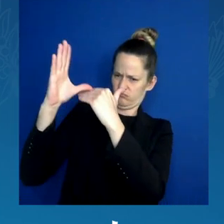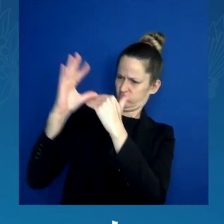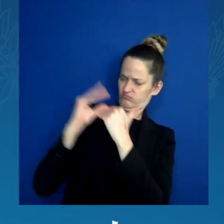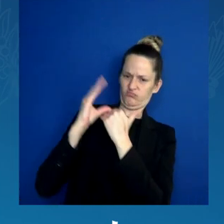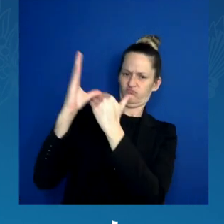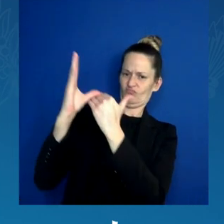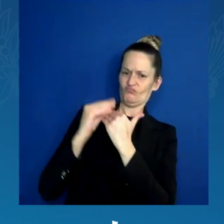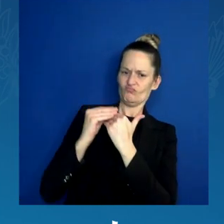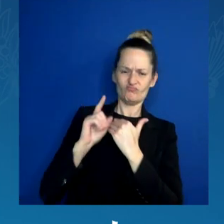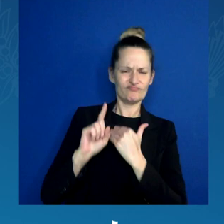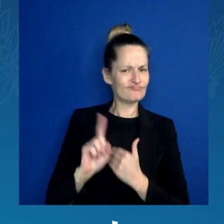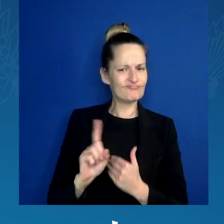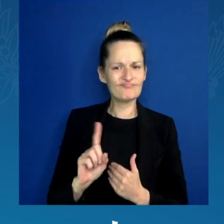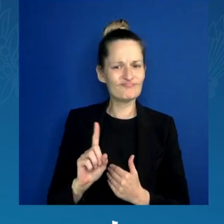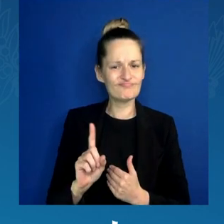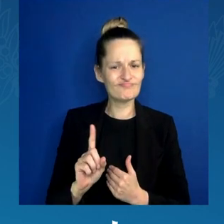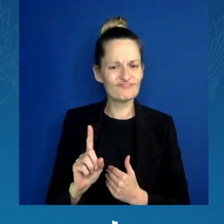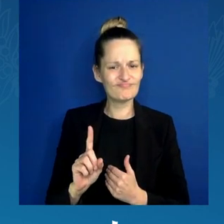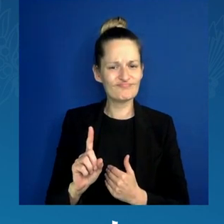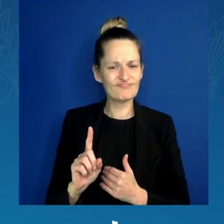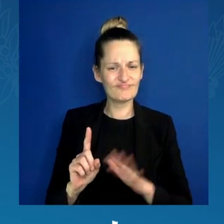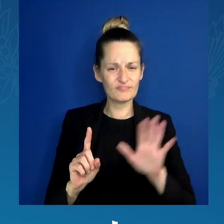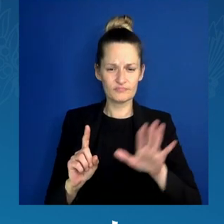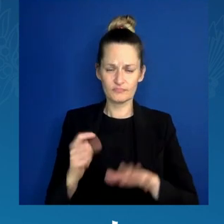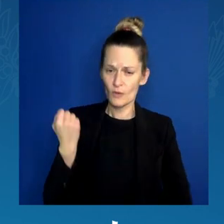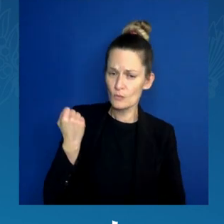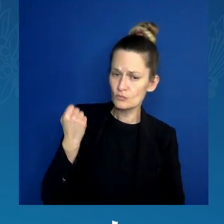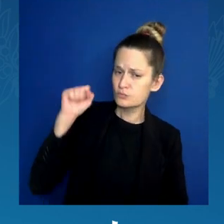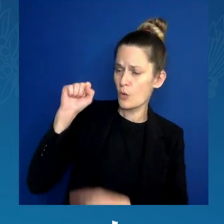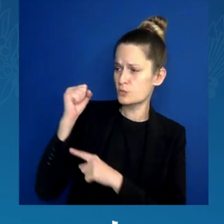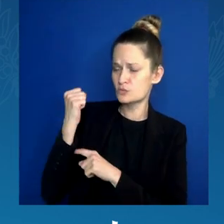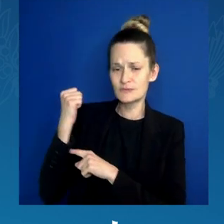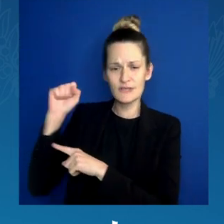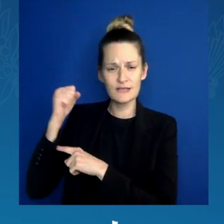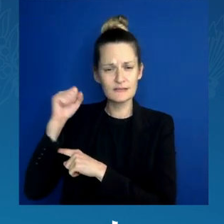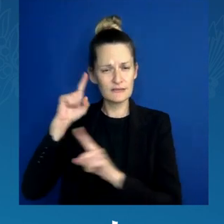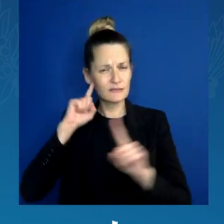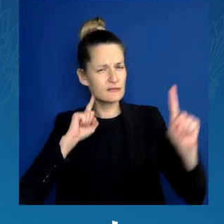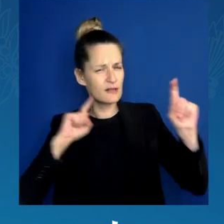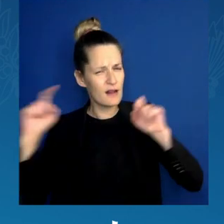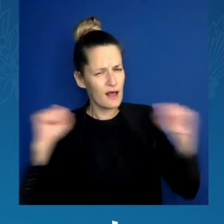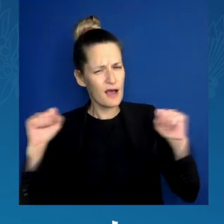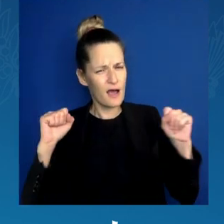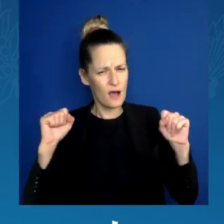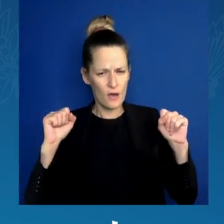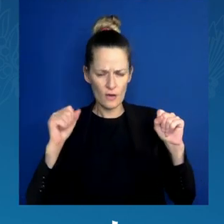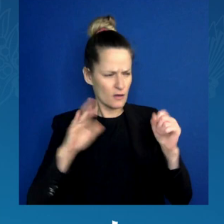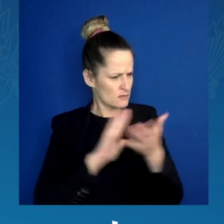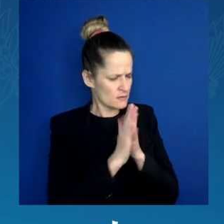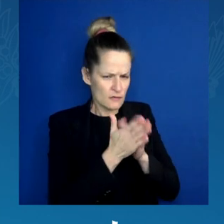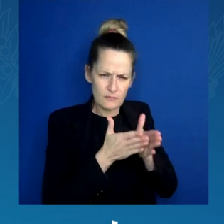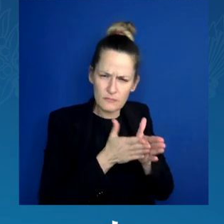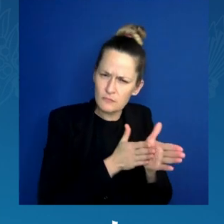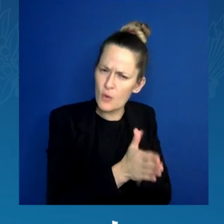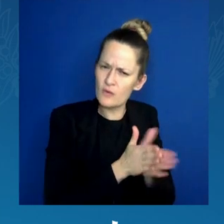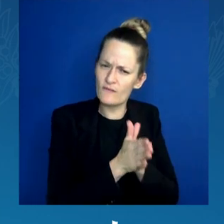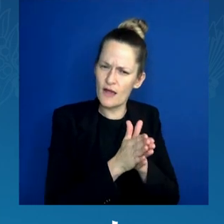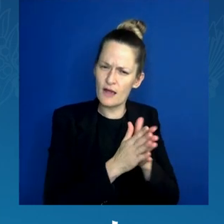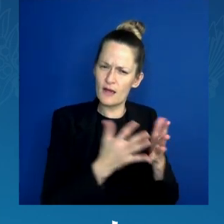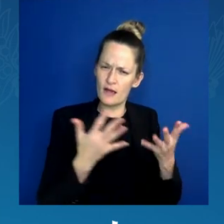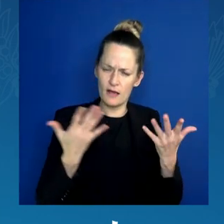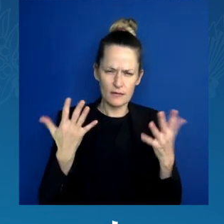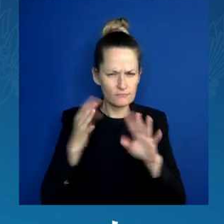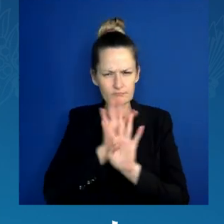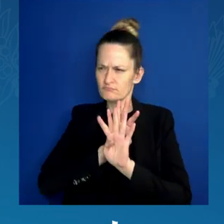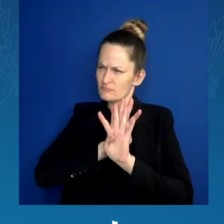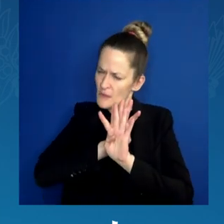protest is a movement that is motivated to march and the will of the people is known and seen in the vote. So I'll